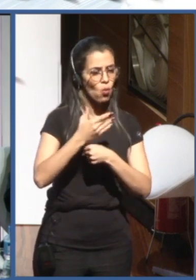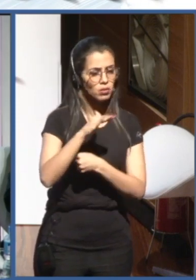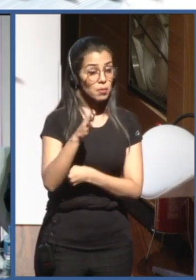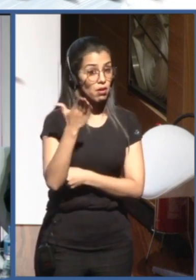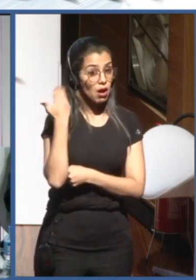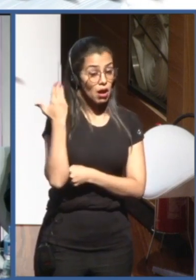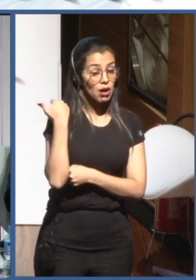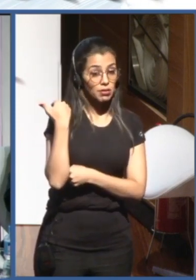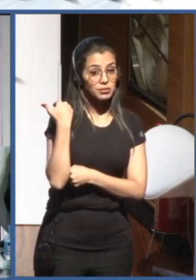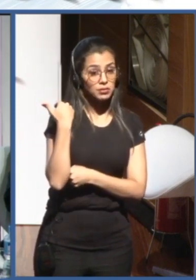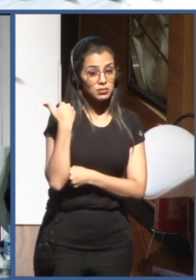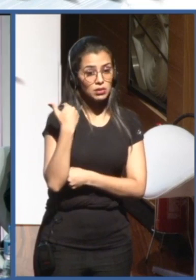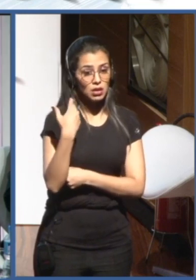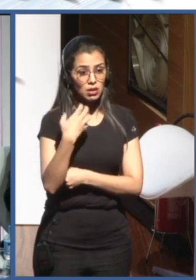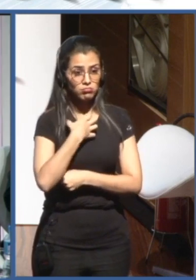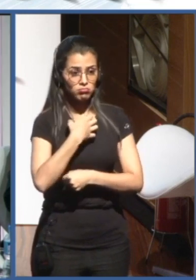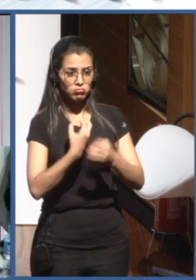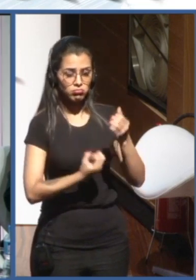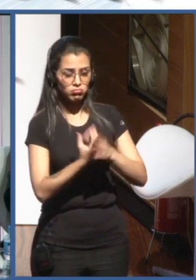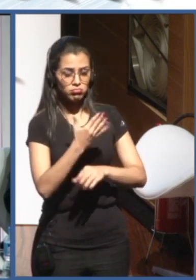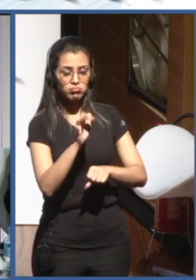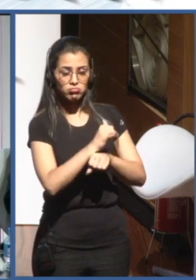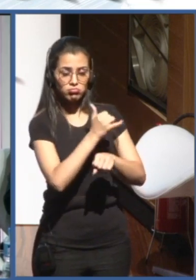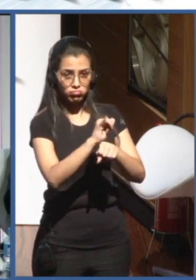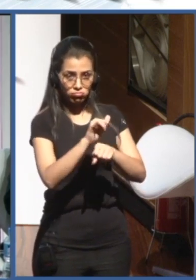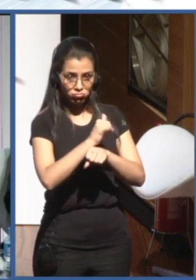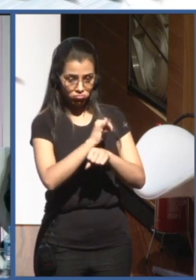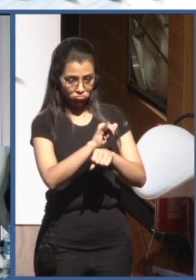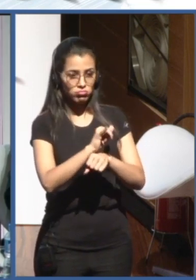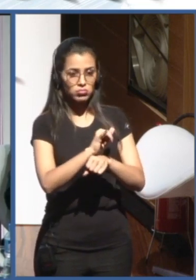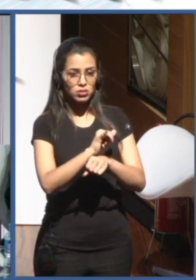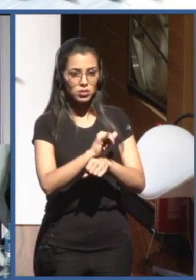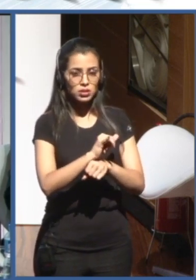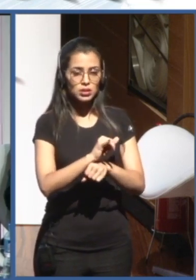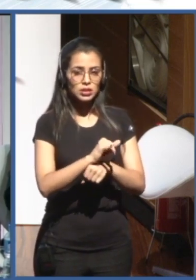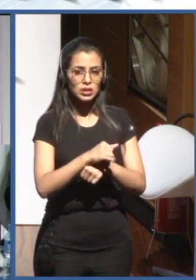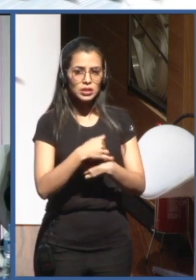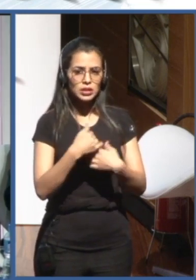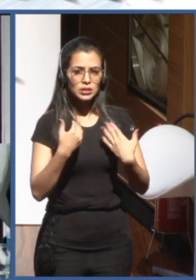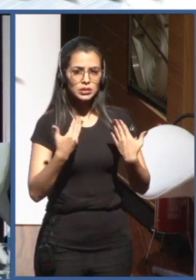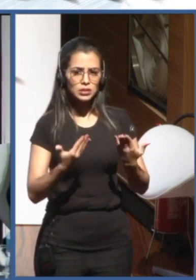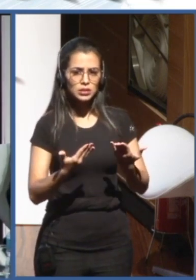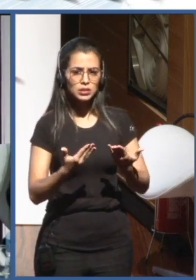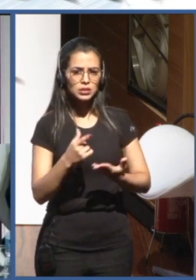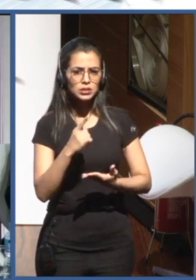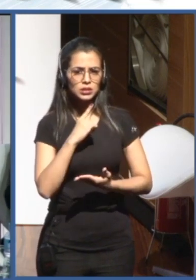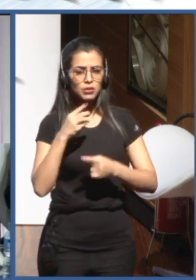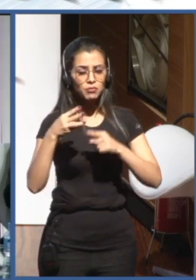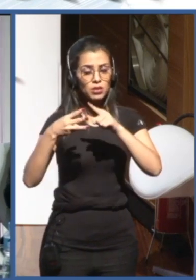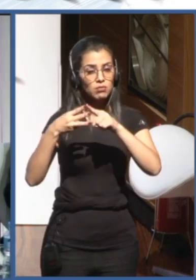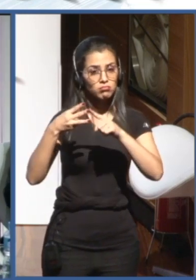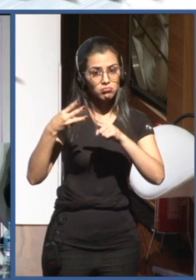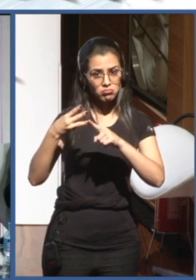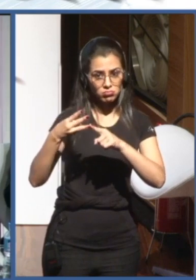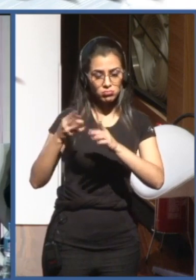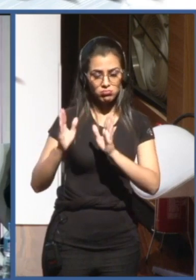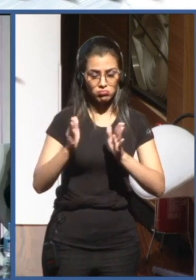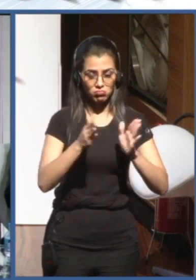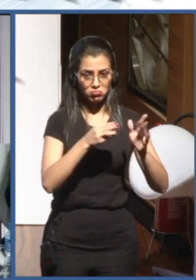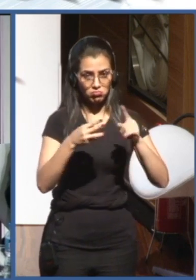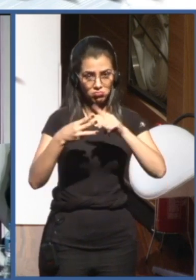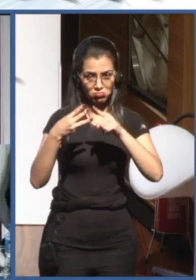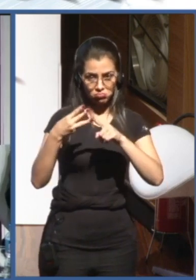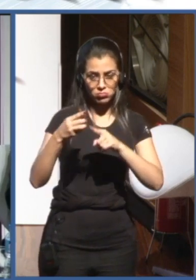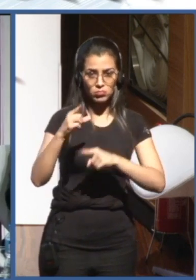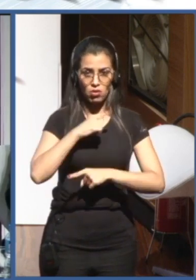on collaboration. So we took a three-phased approach. ITU kind of led the coordination, but it was a joint effort by 35 agencies.